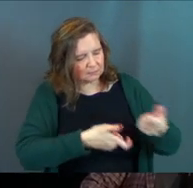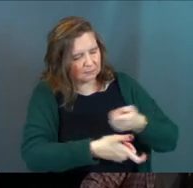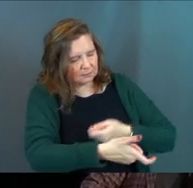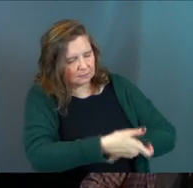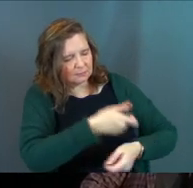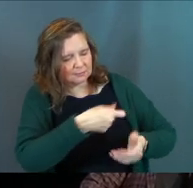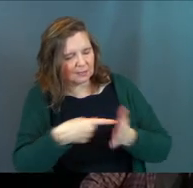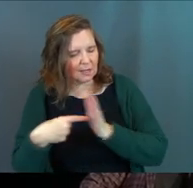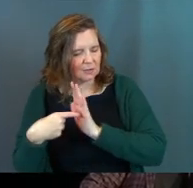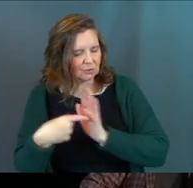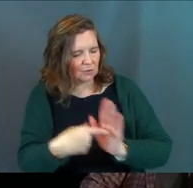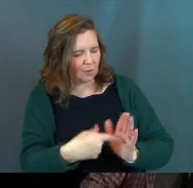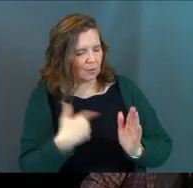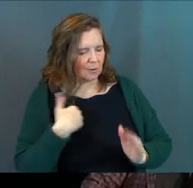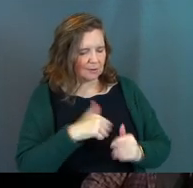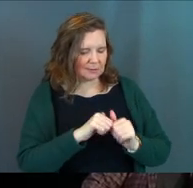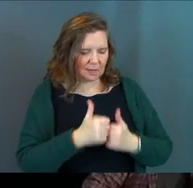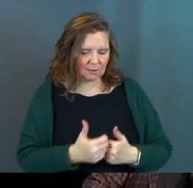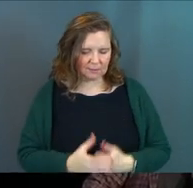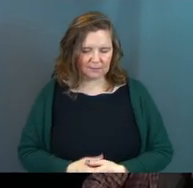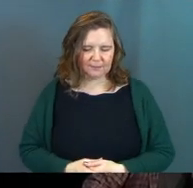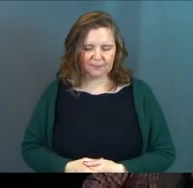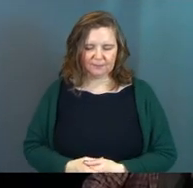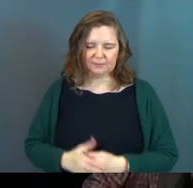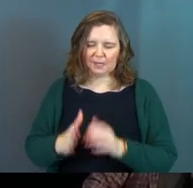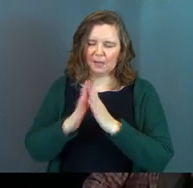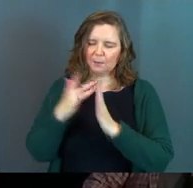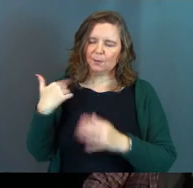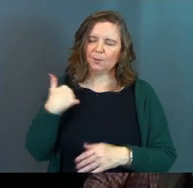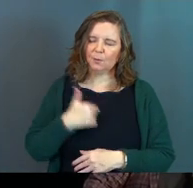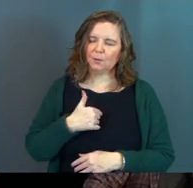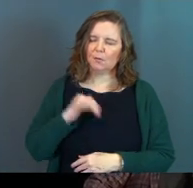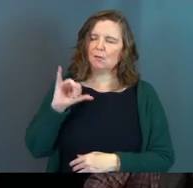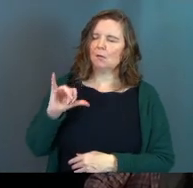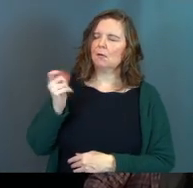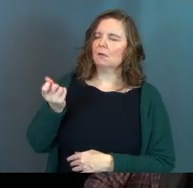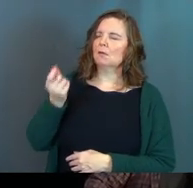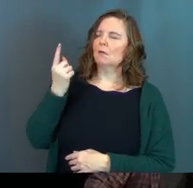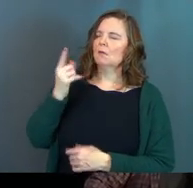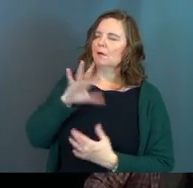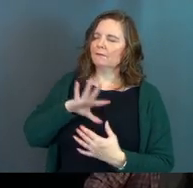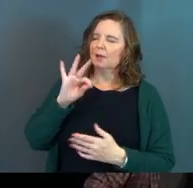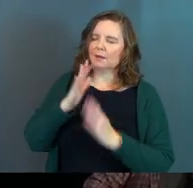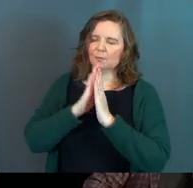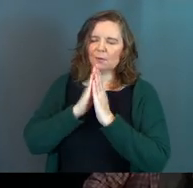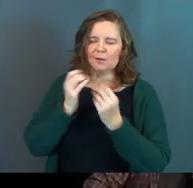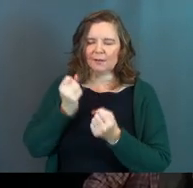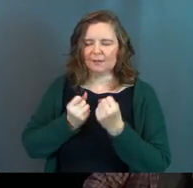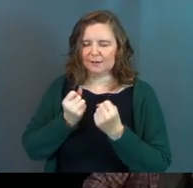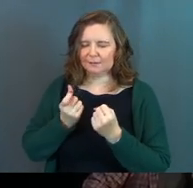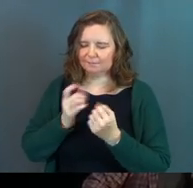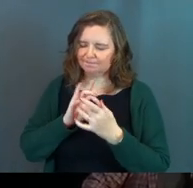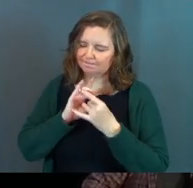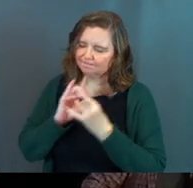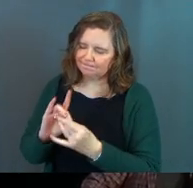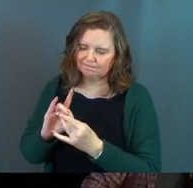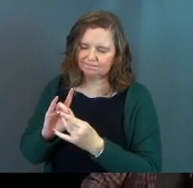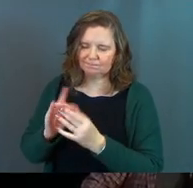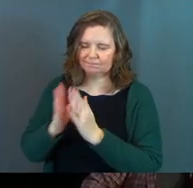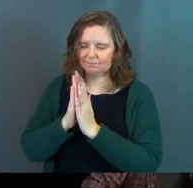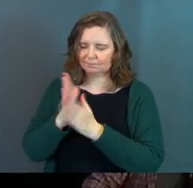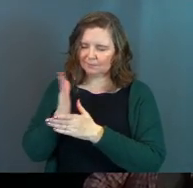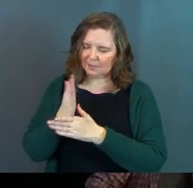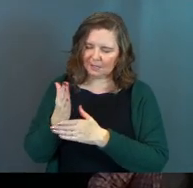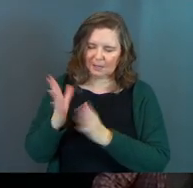place that you would show us how. Pray that we would find ourselves praying in the car. We'd find ourselves